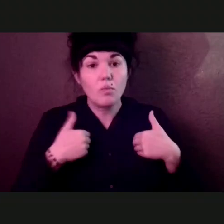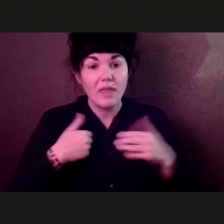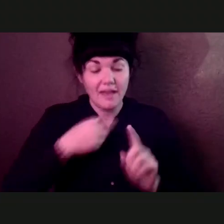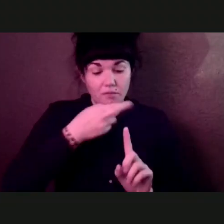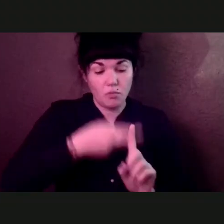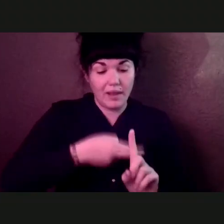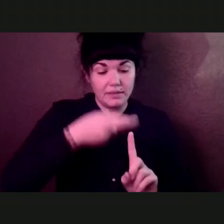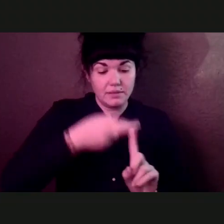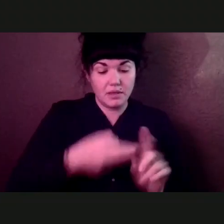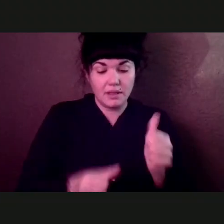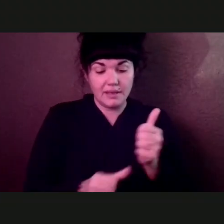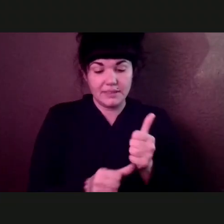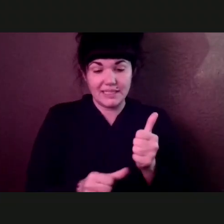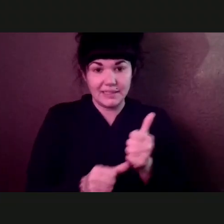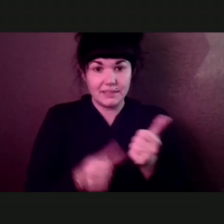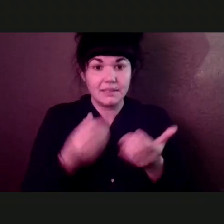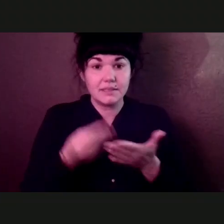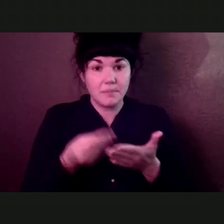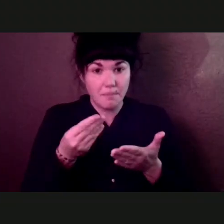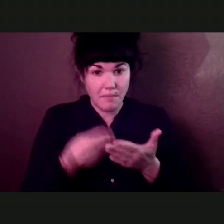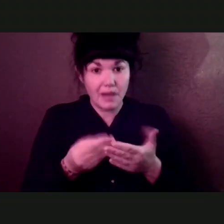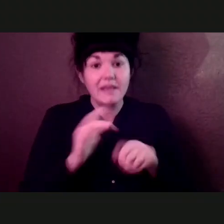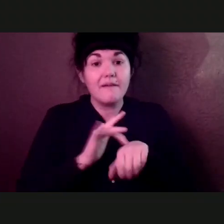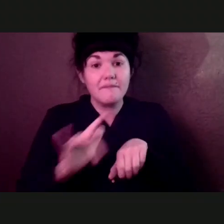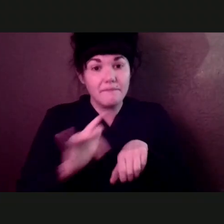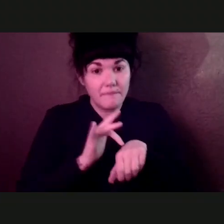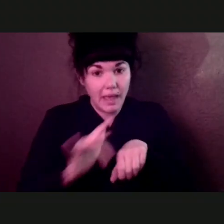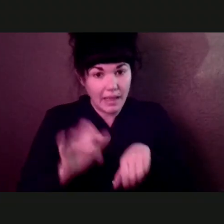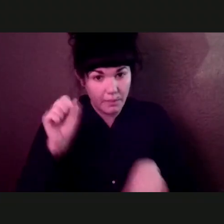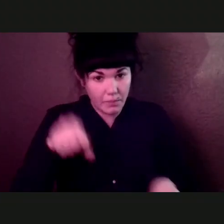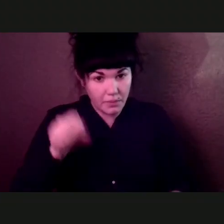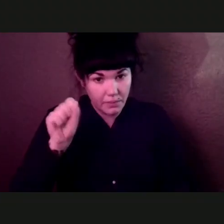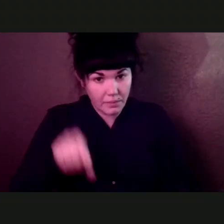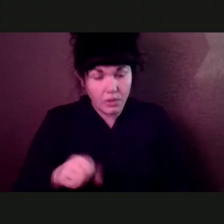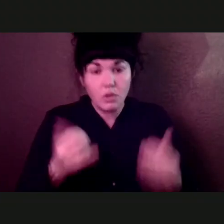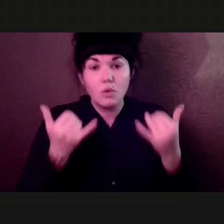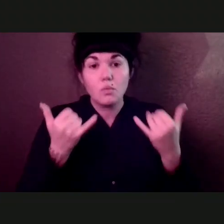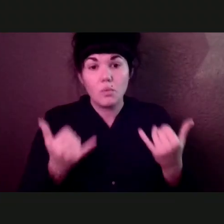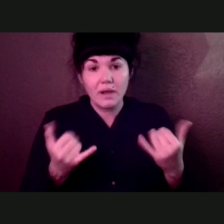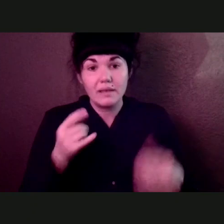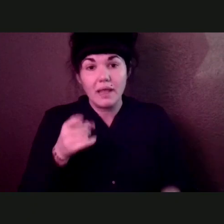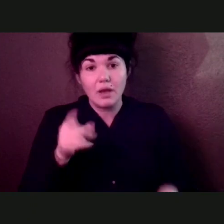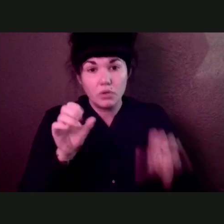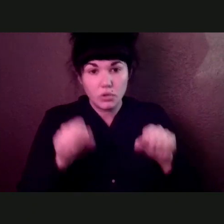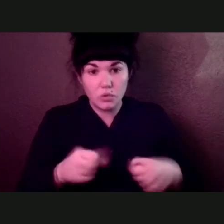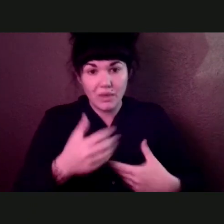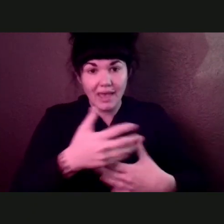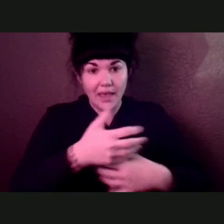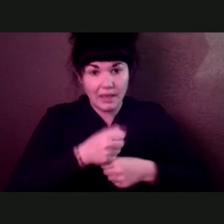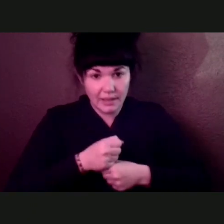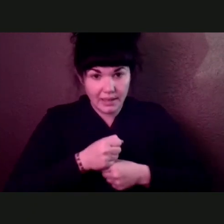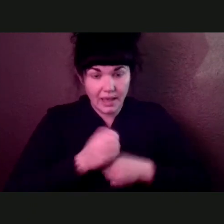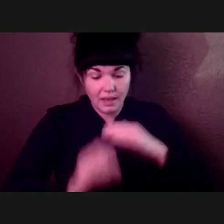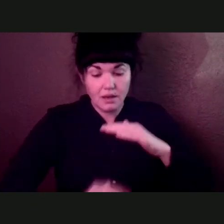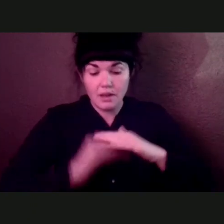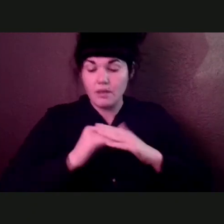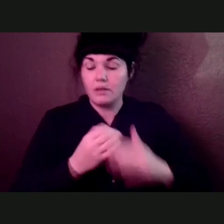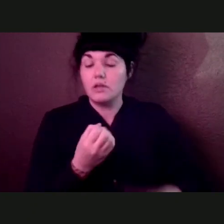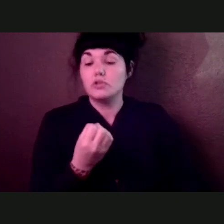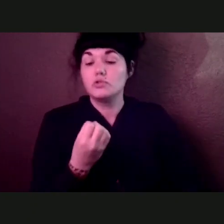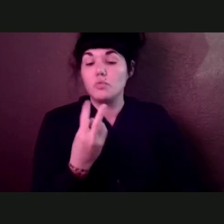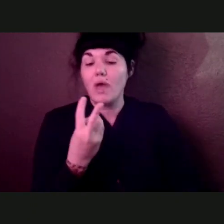So right now you can get, um, between 12 and 15 months of rental assistance,